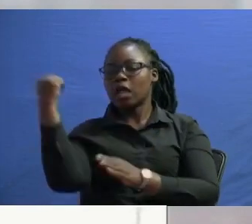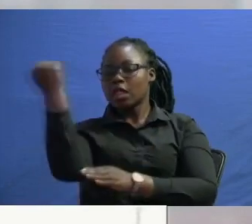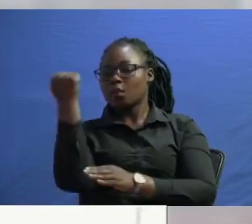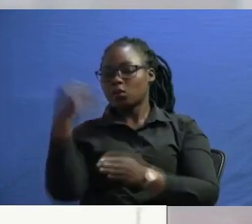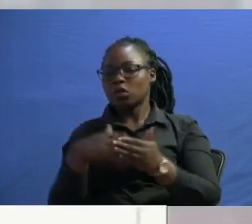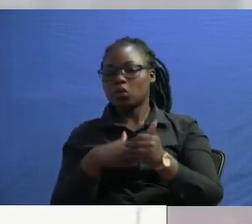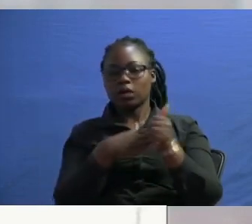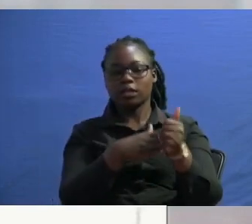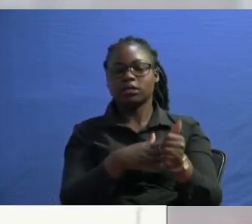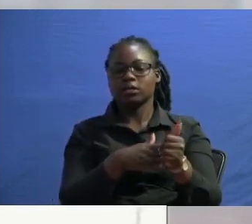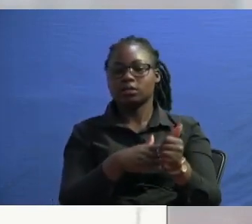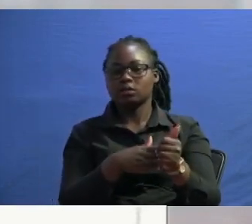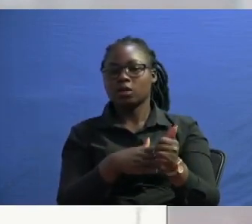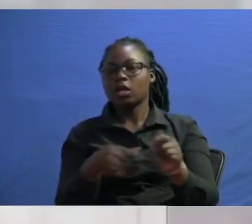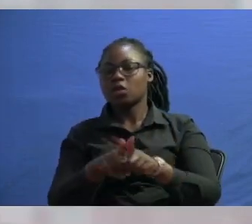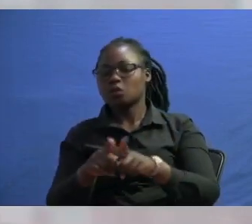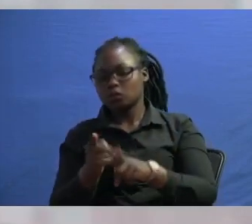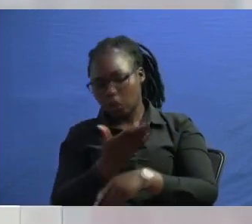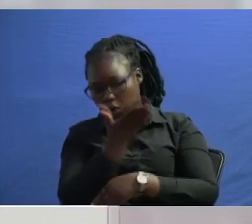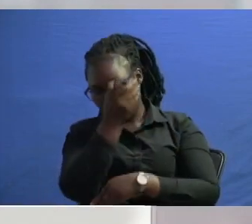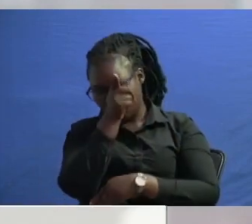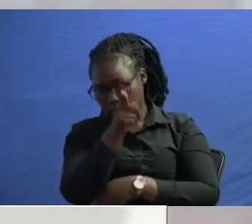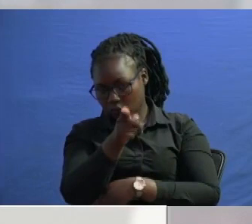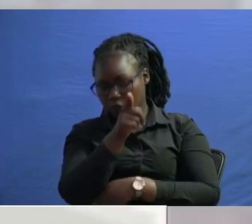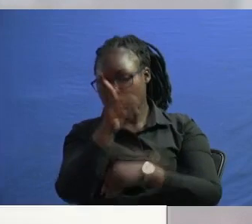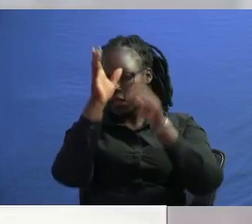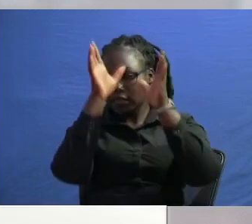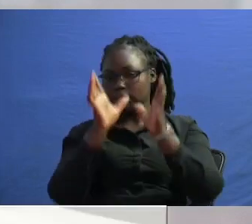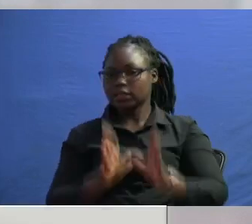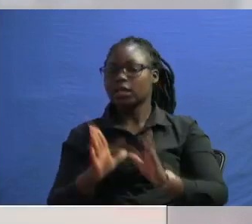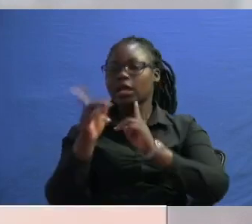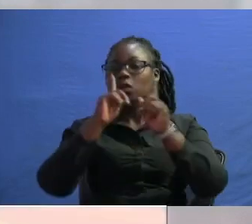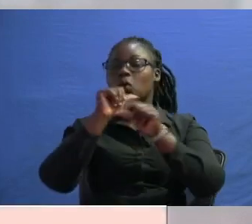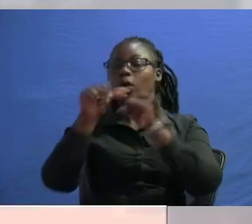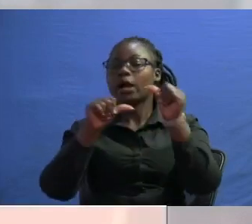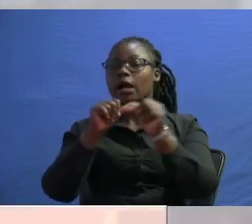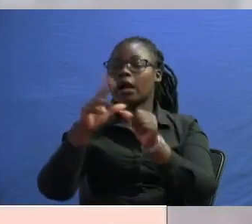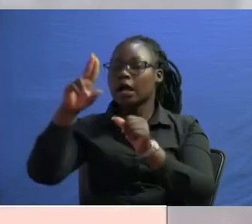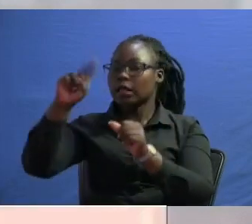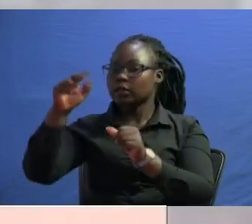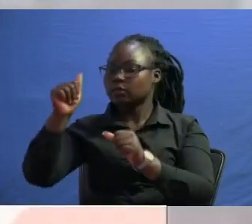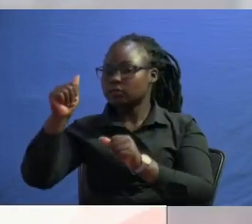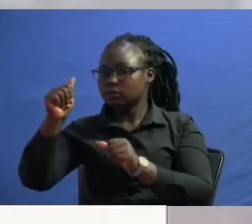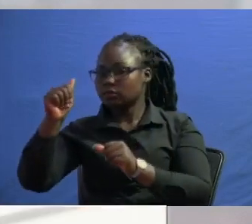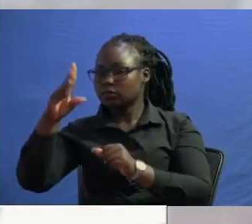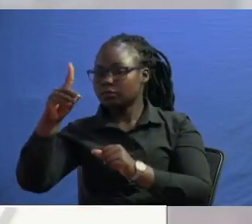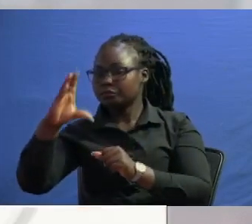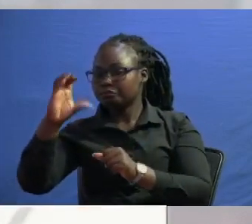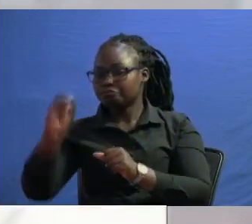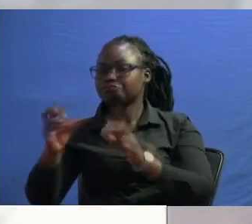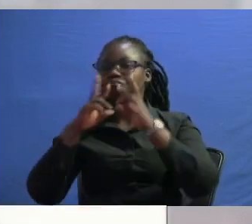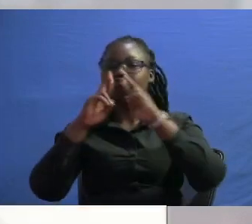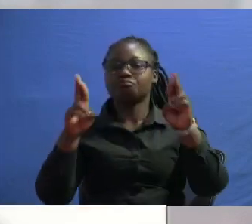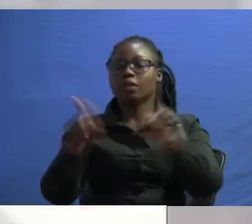leadership and of course you the common citizen i'm talking about the nadco report divide that has